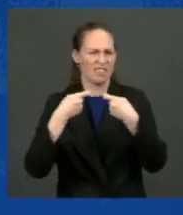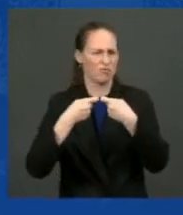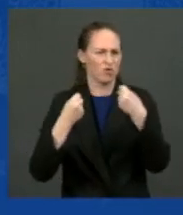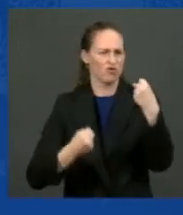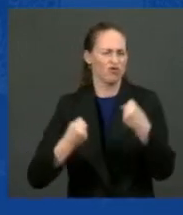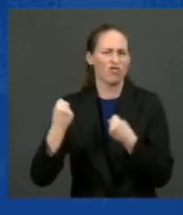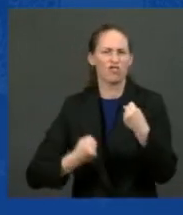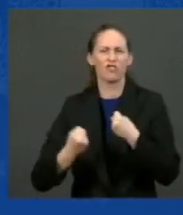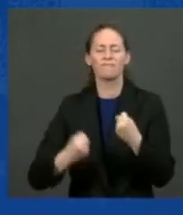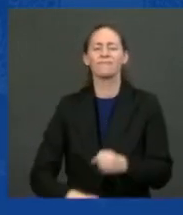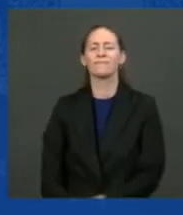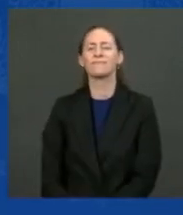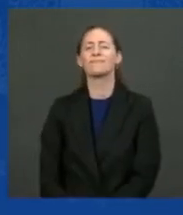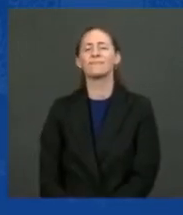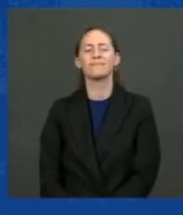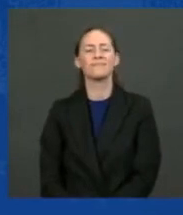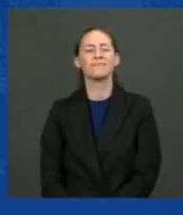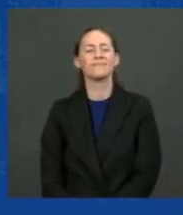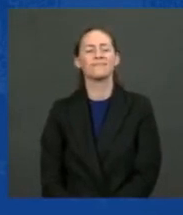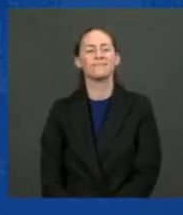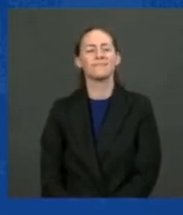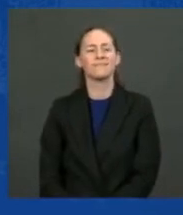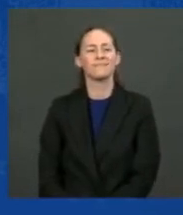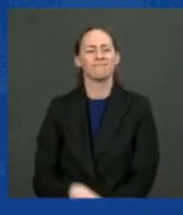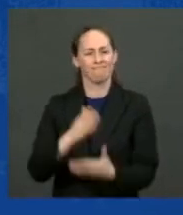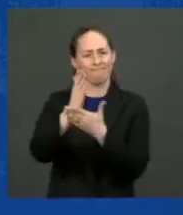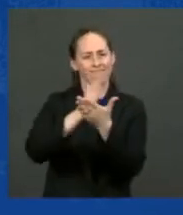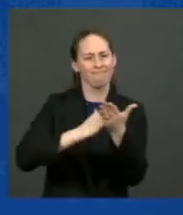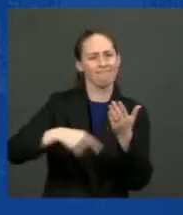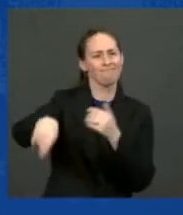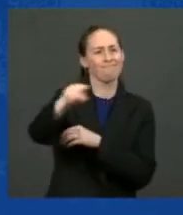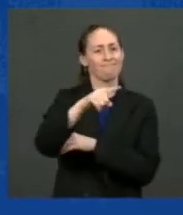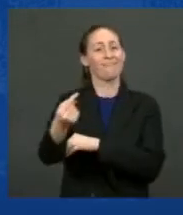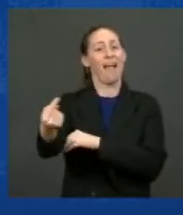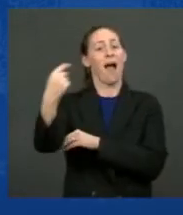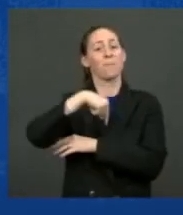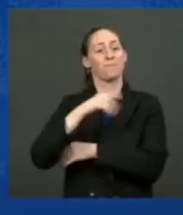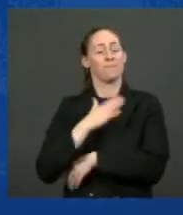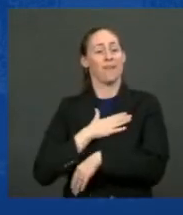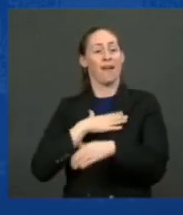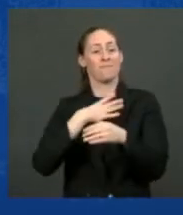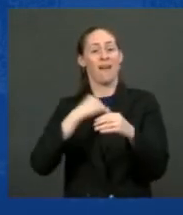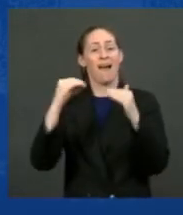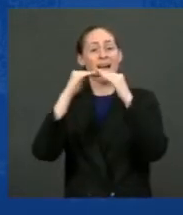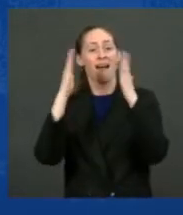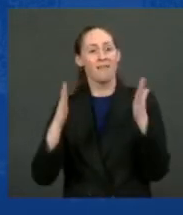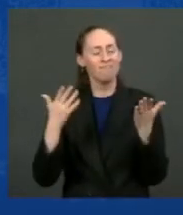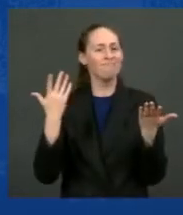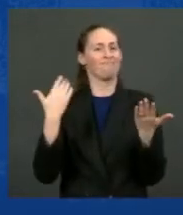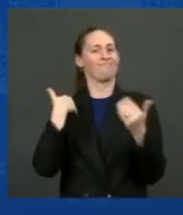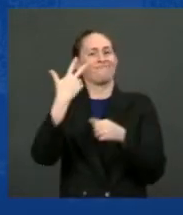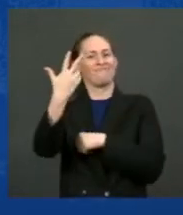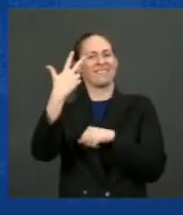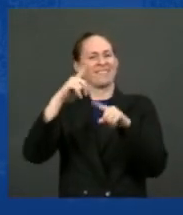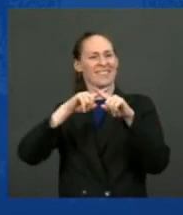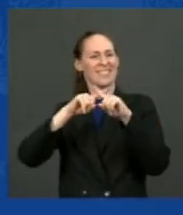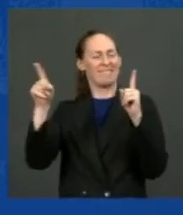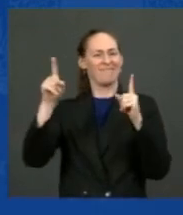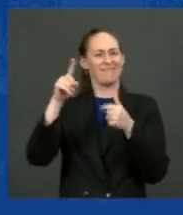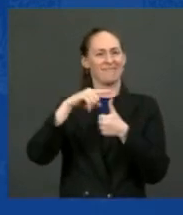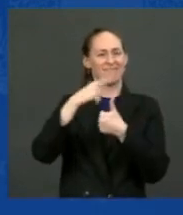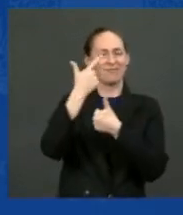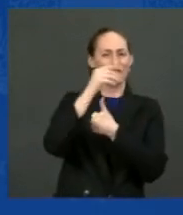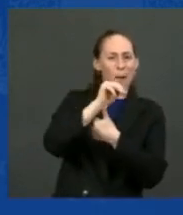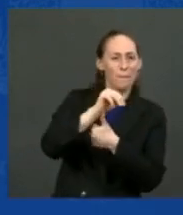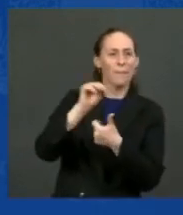would be it's not obvious unless Biden's not doing a good enough job of connecting it for people who don't get it. And and GM, I mean, General Motors Chrysler